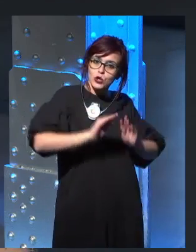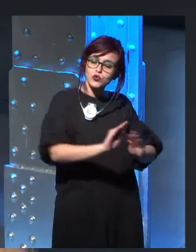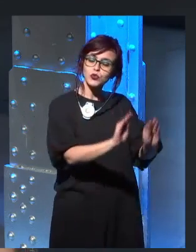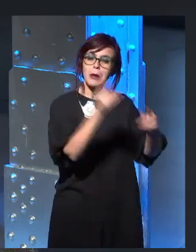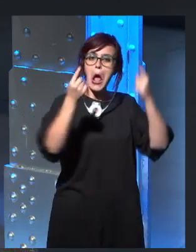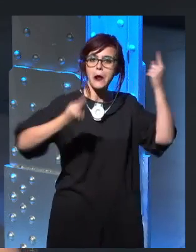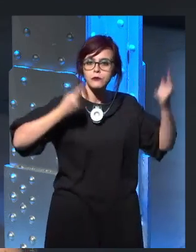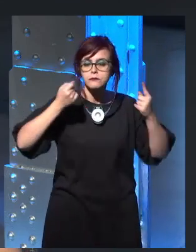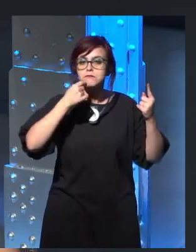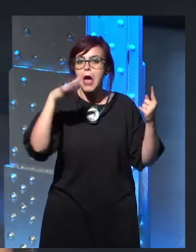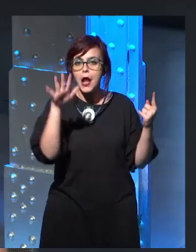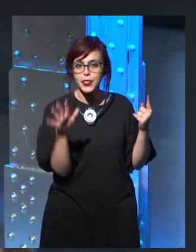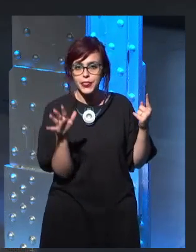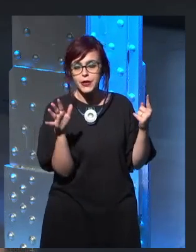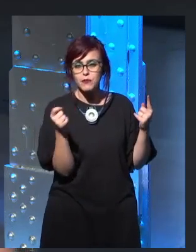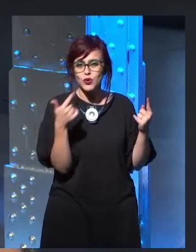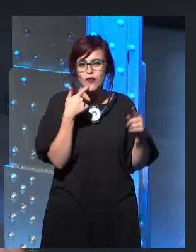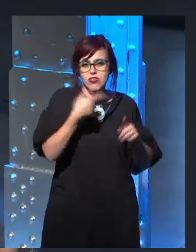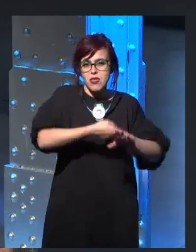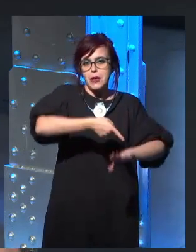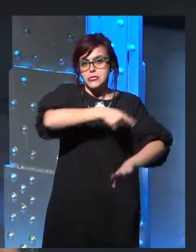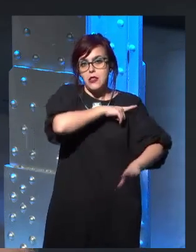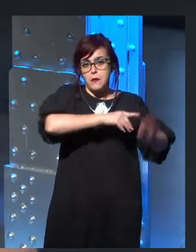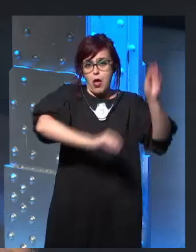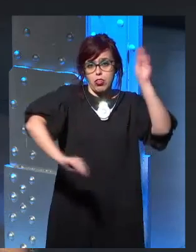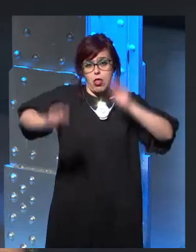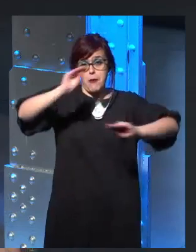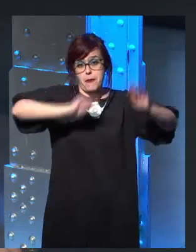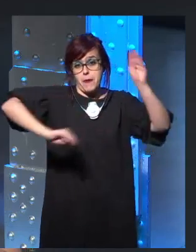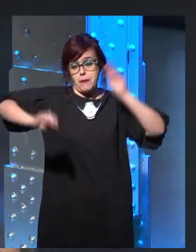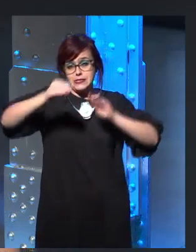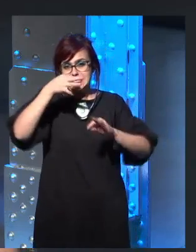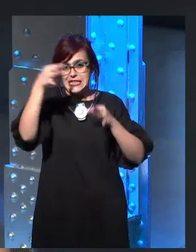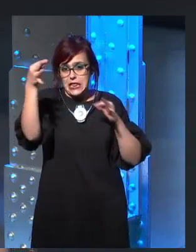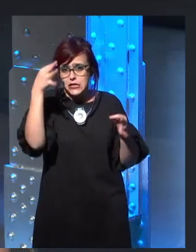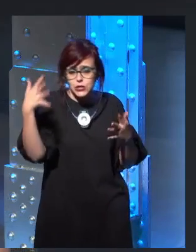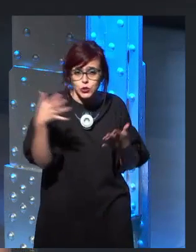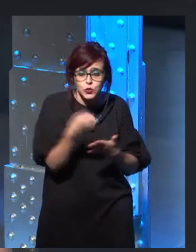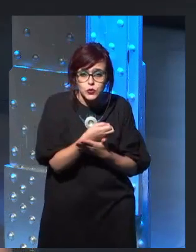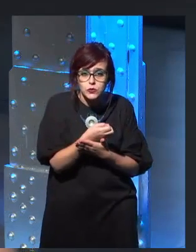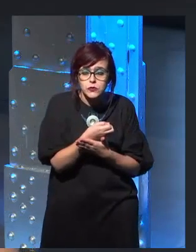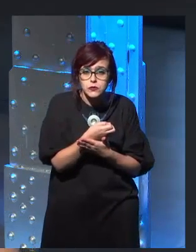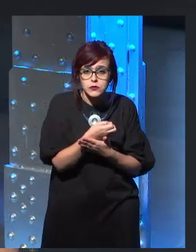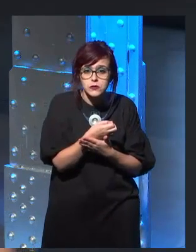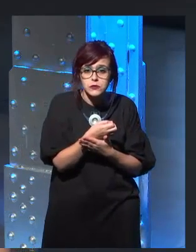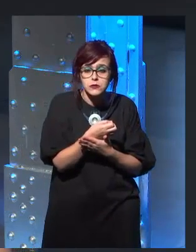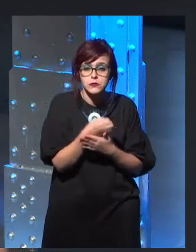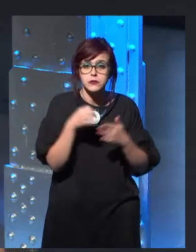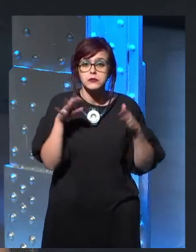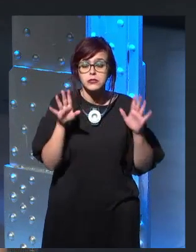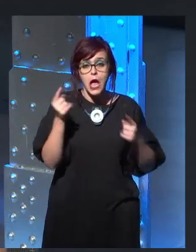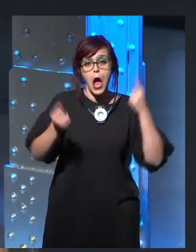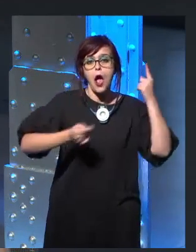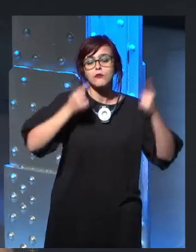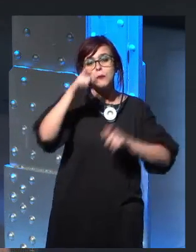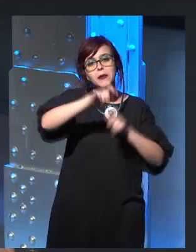laden with detail. And there's probably people who read the stories, you know, skimming through a bit and